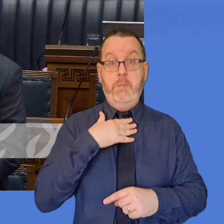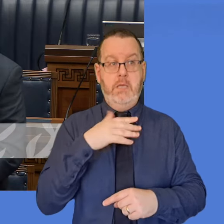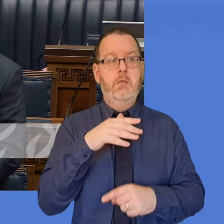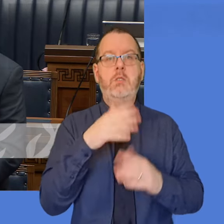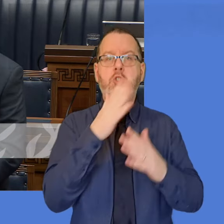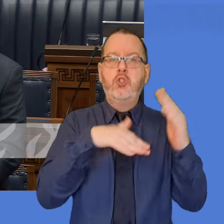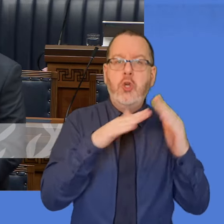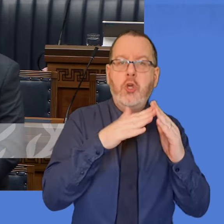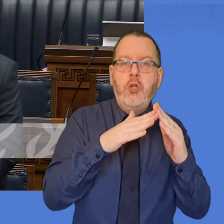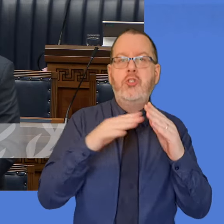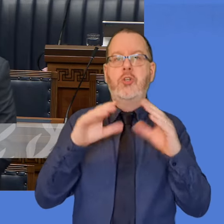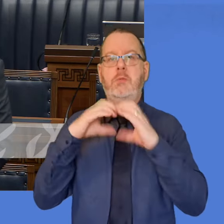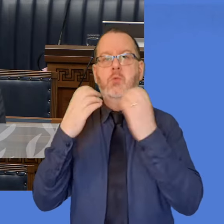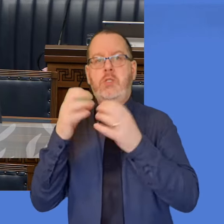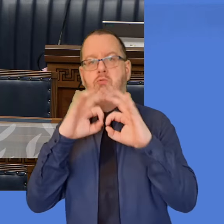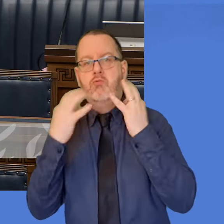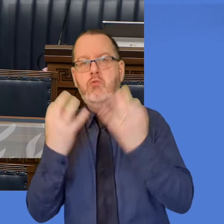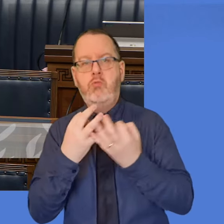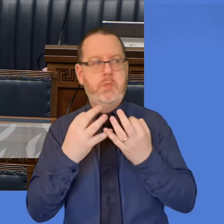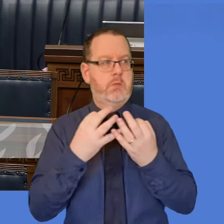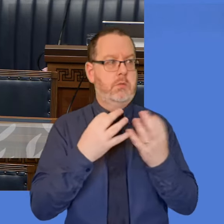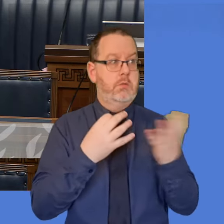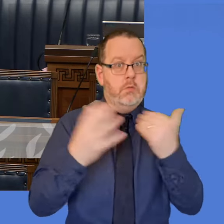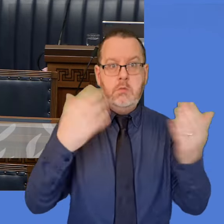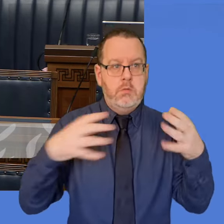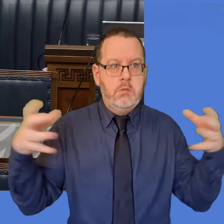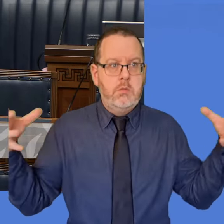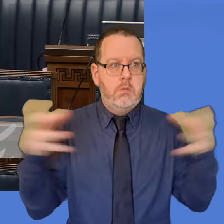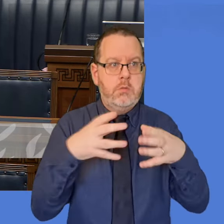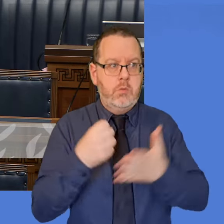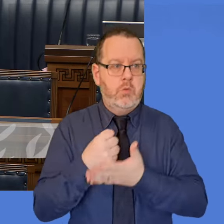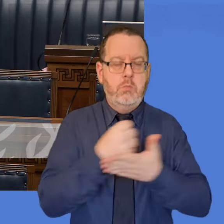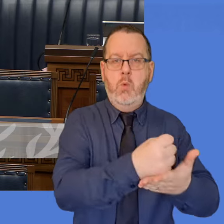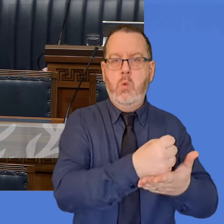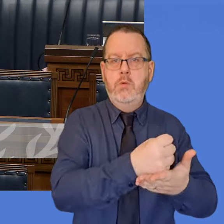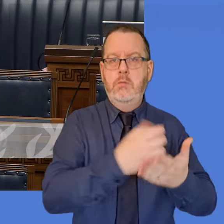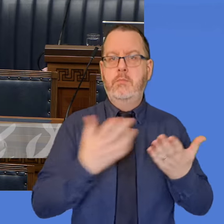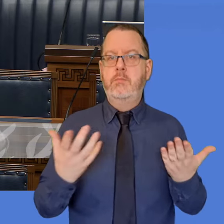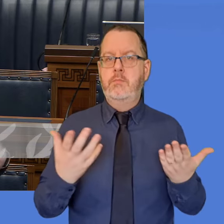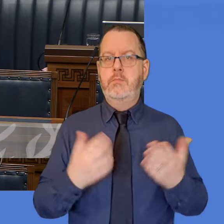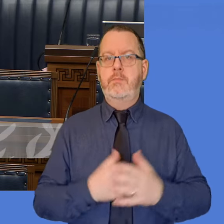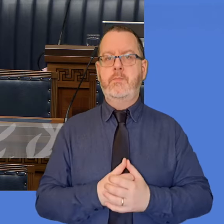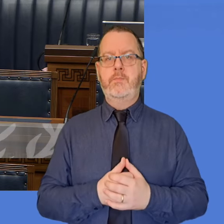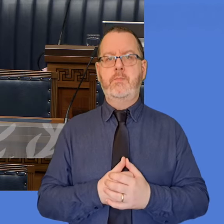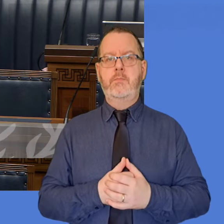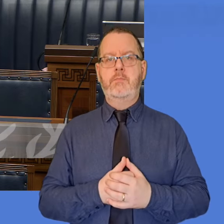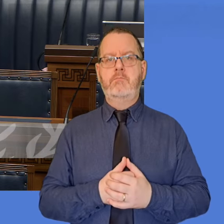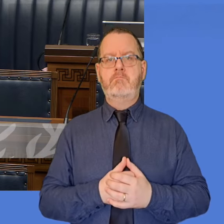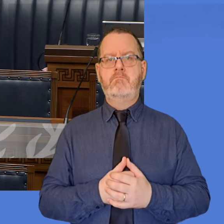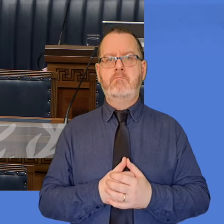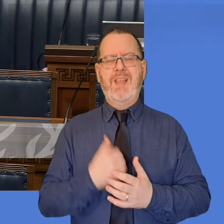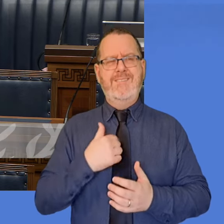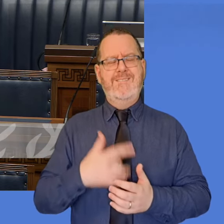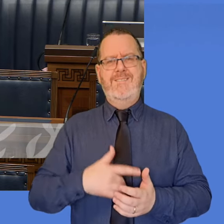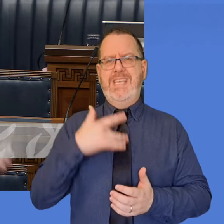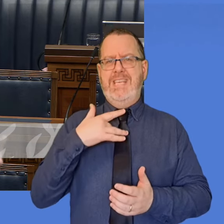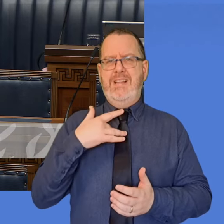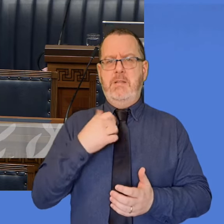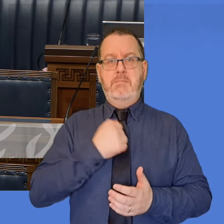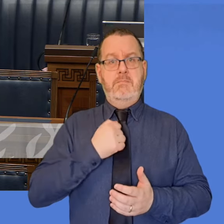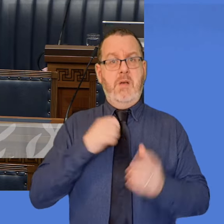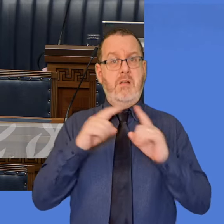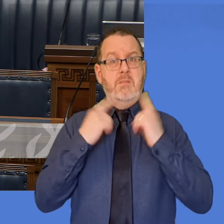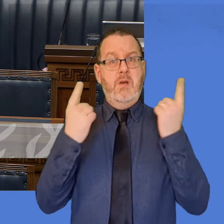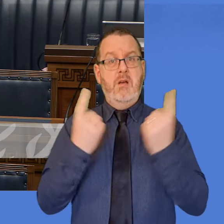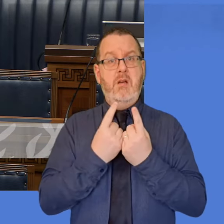to provide that support. I do not believe that the Department is able to provide all the help, support and funding that is